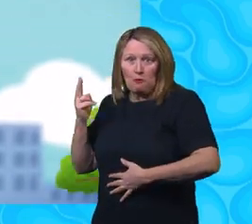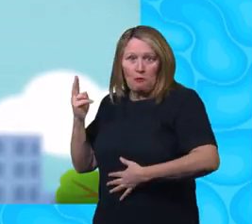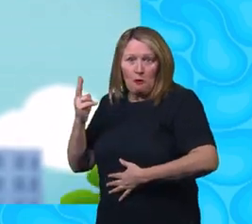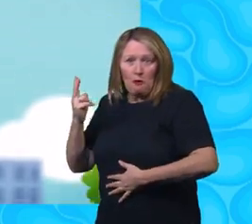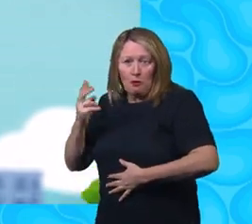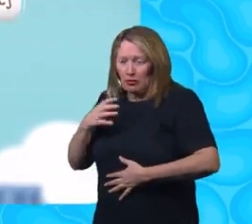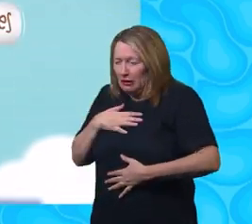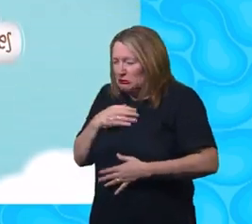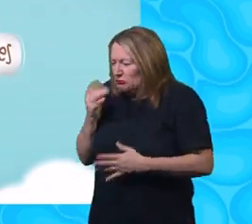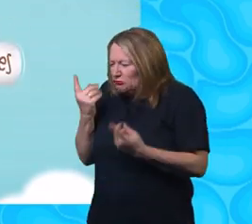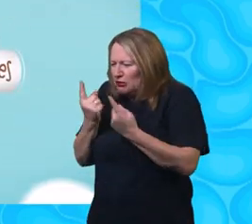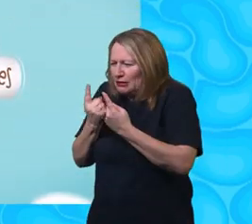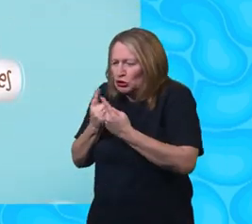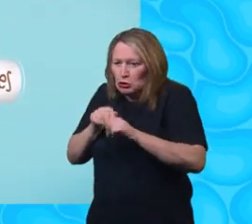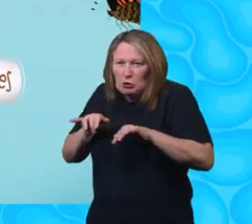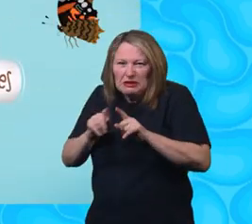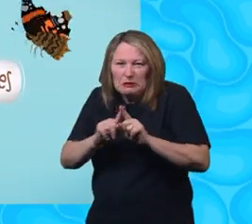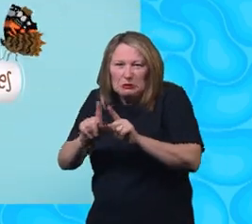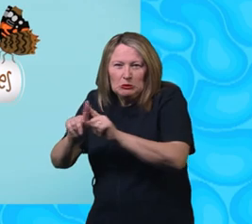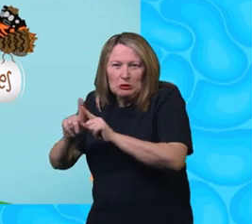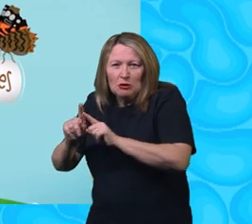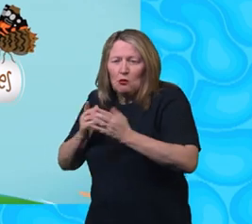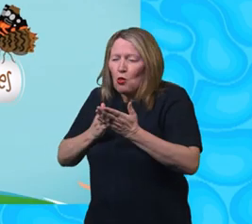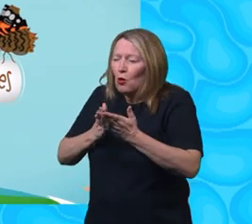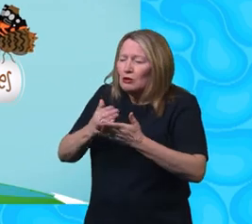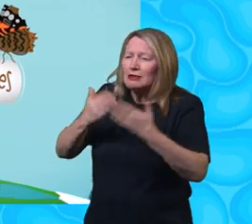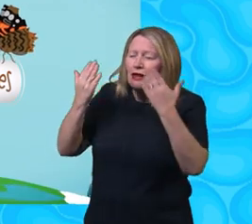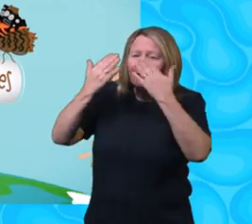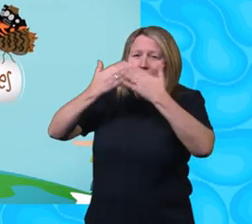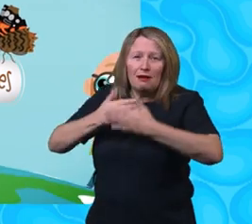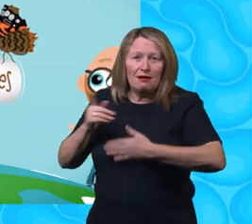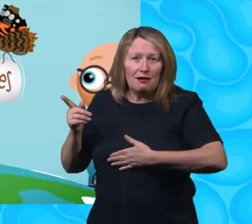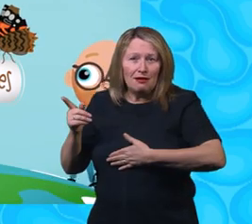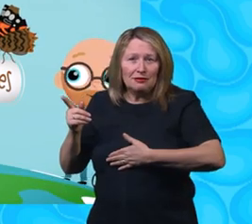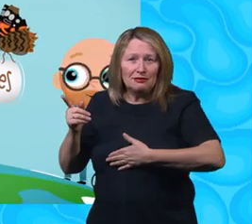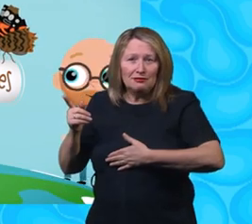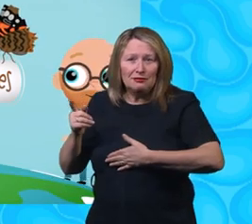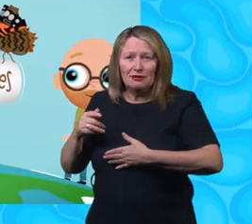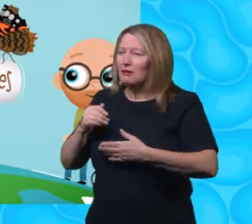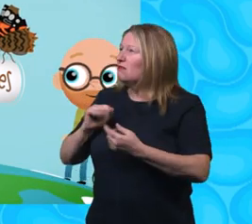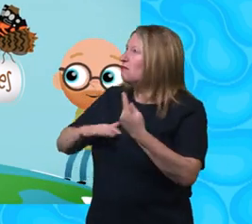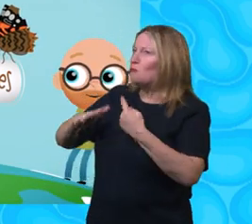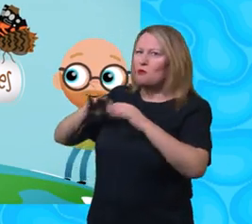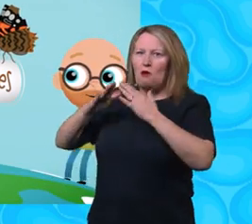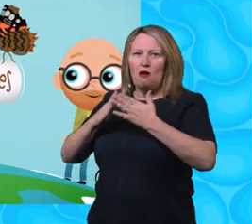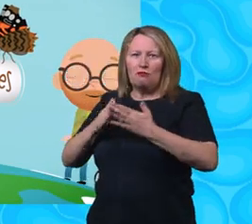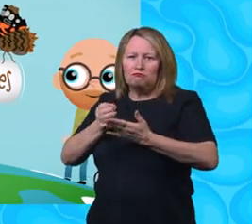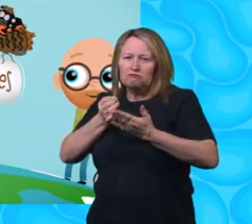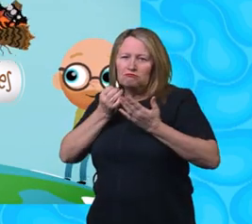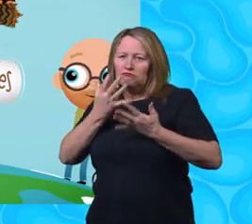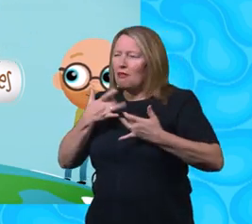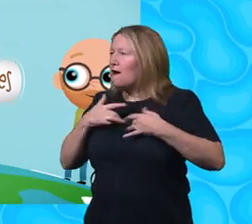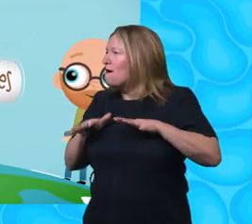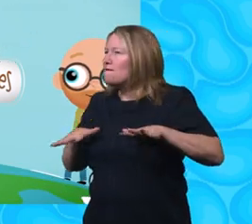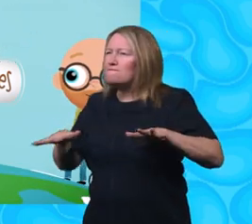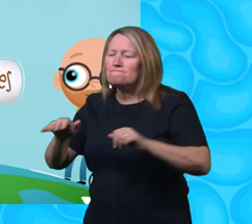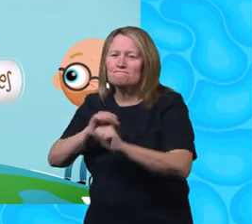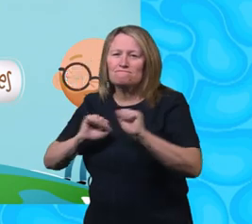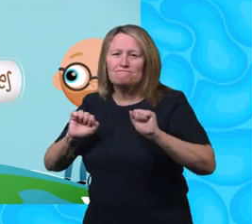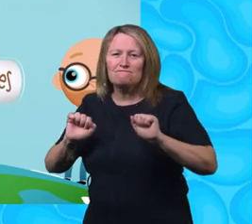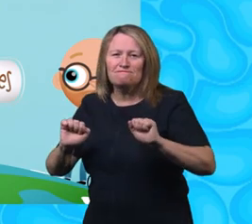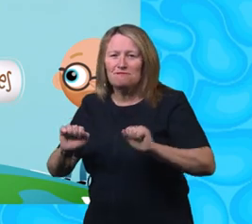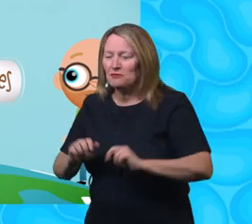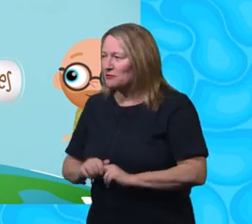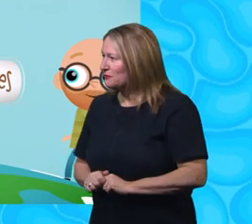Rory's teeny tiny creatures walking day and night. And nature's wonderful web of life.